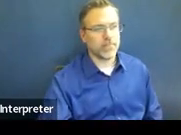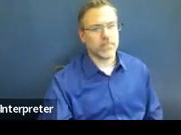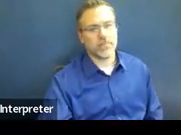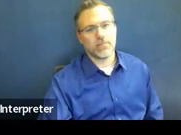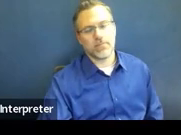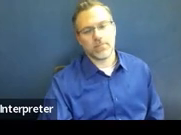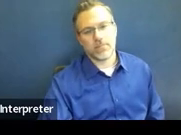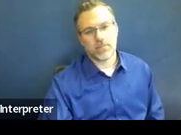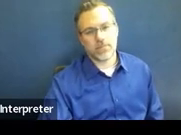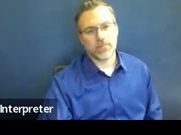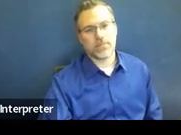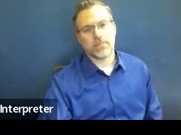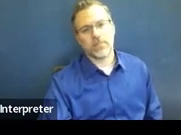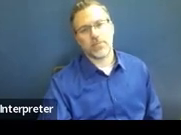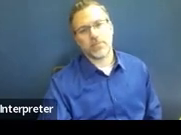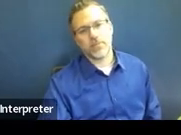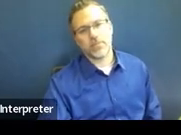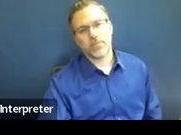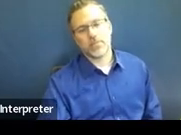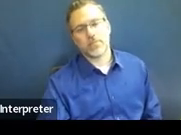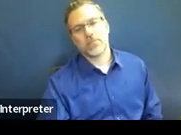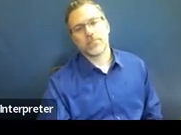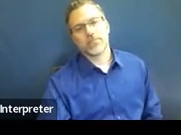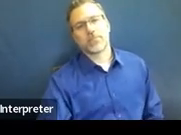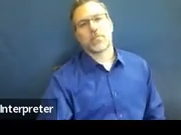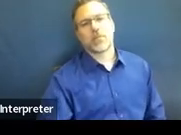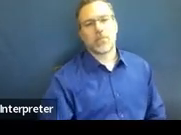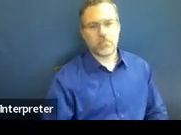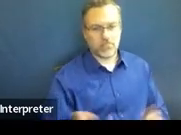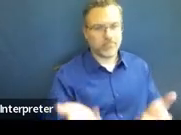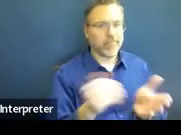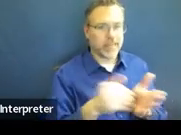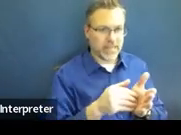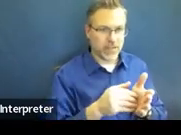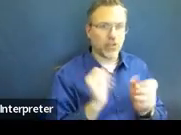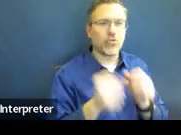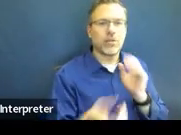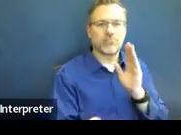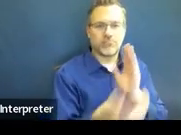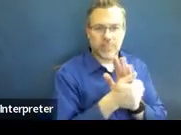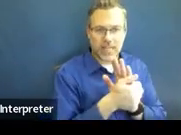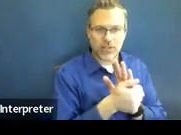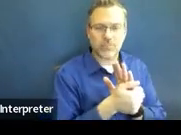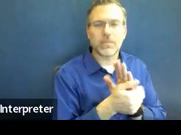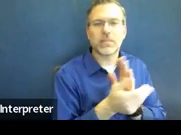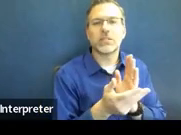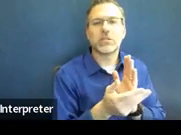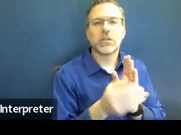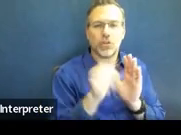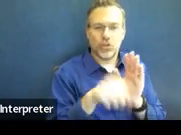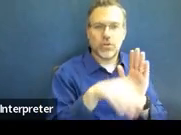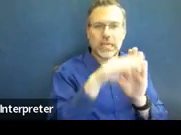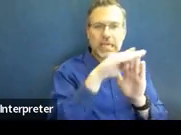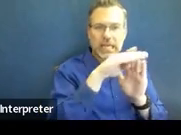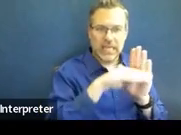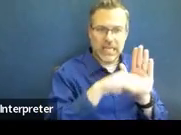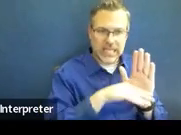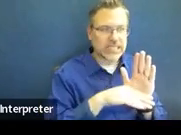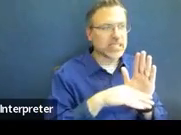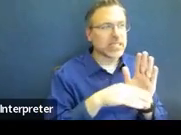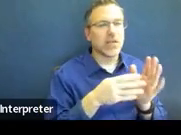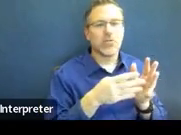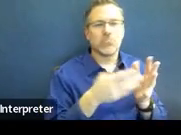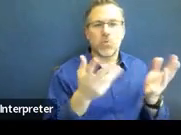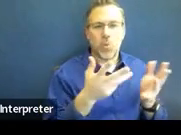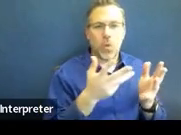And then, again, the written notice has a spot for enclosures, those would be, you can list things here that are being sent home with